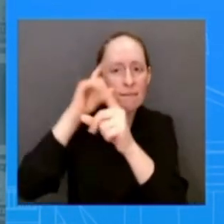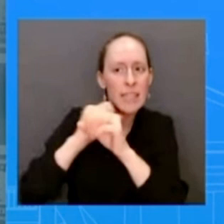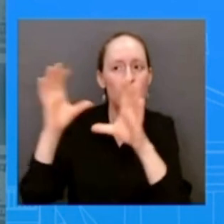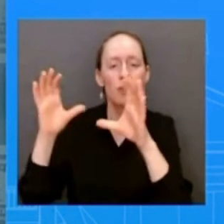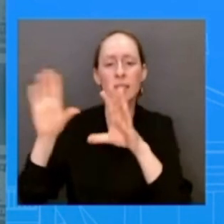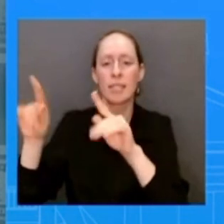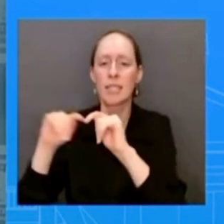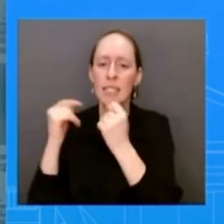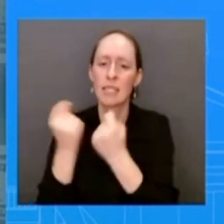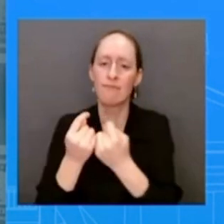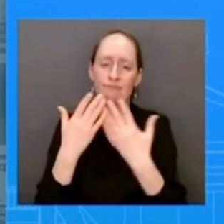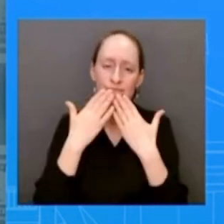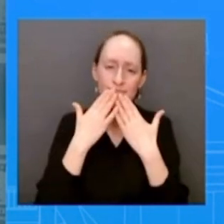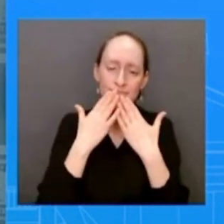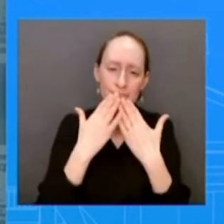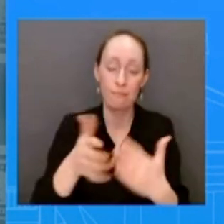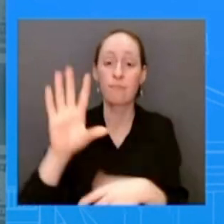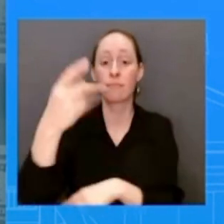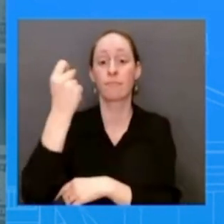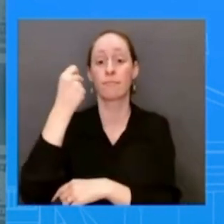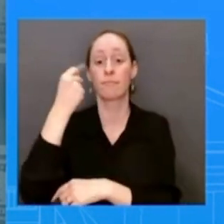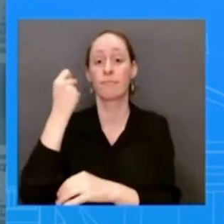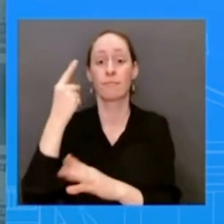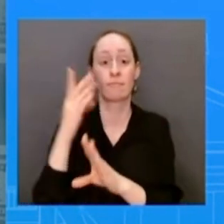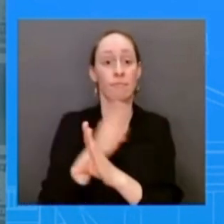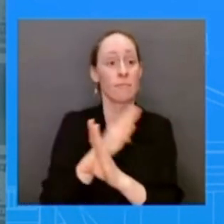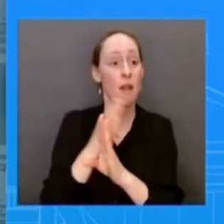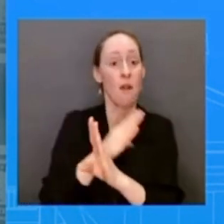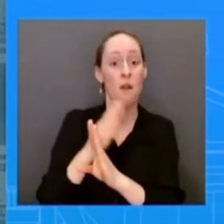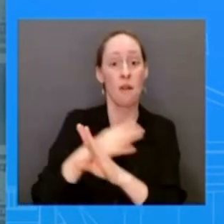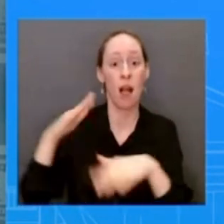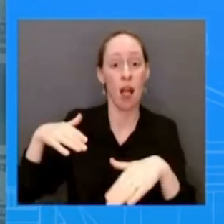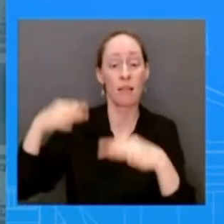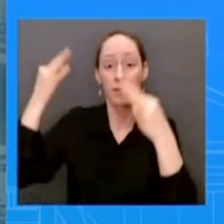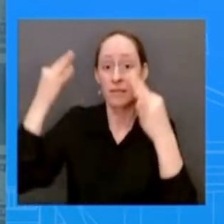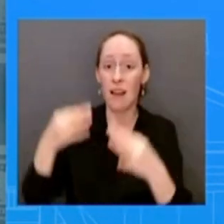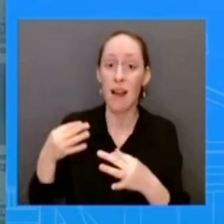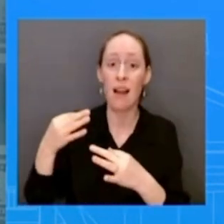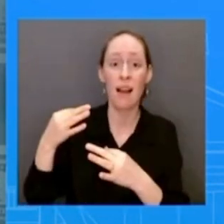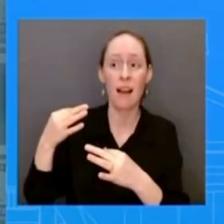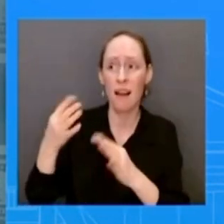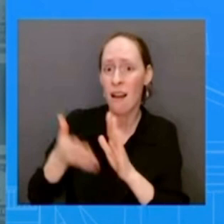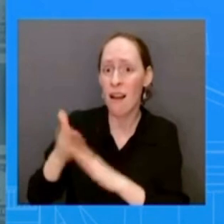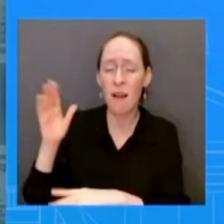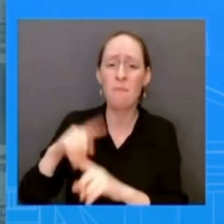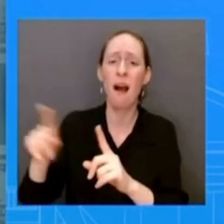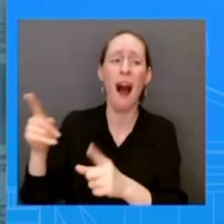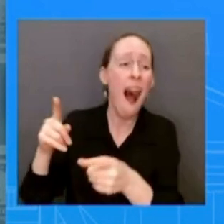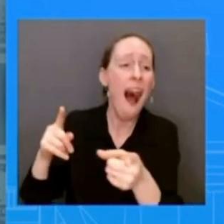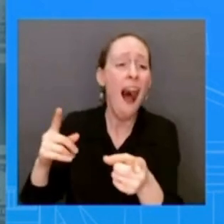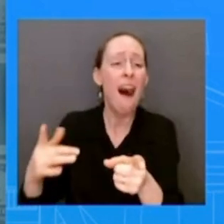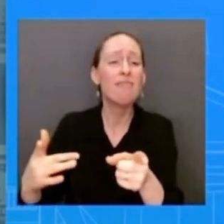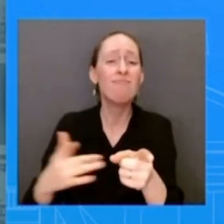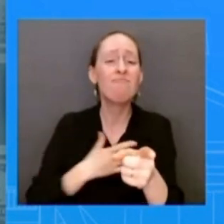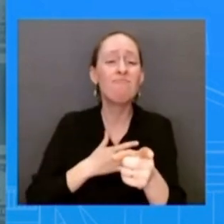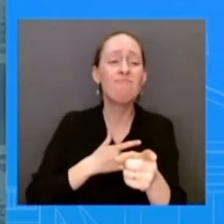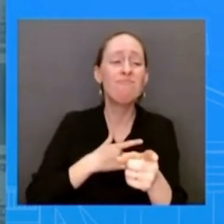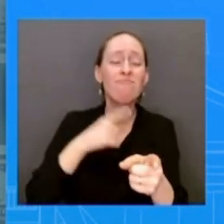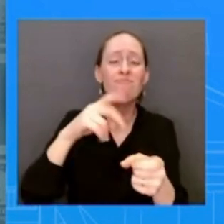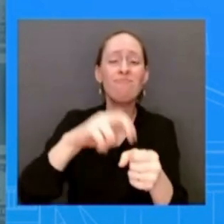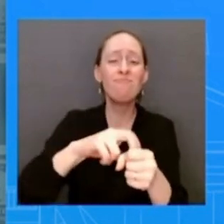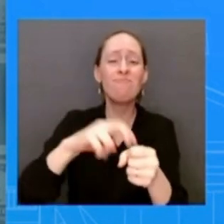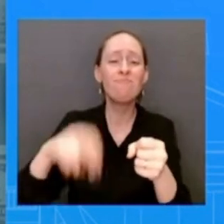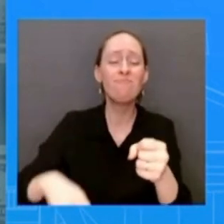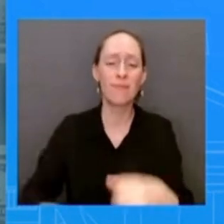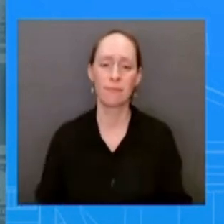very sad to see her go she has a range of talents as she possesses for a communication professional and she